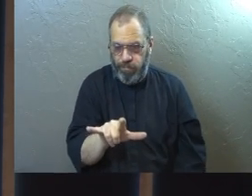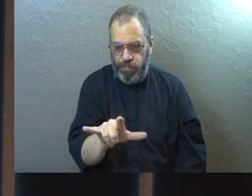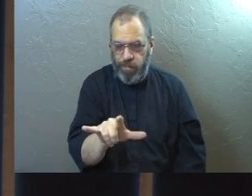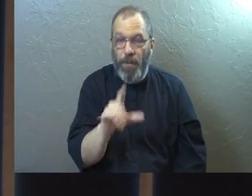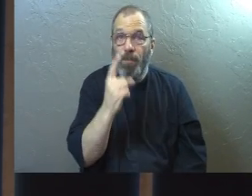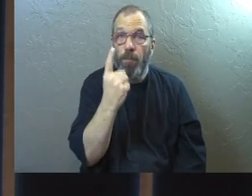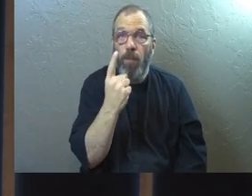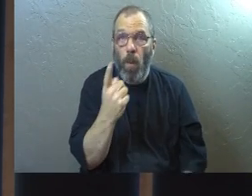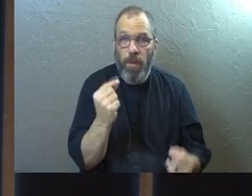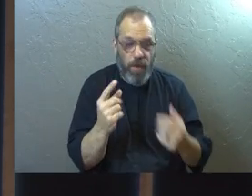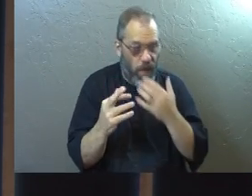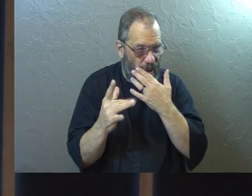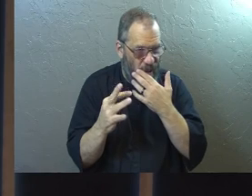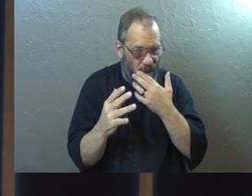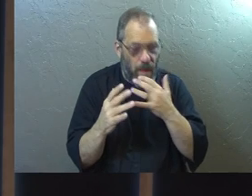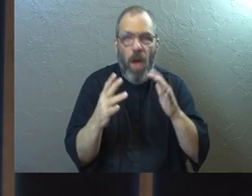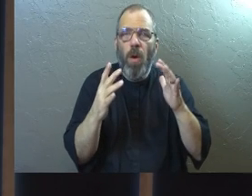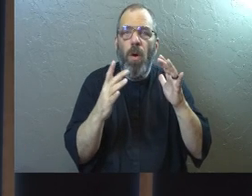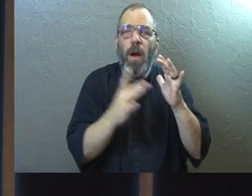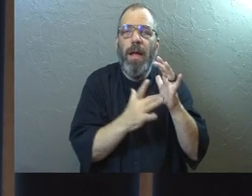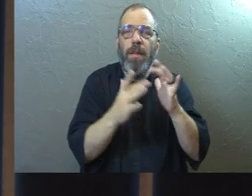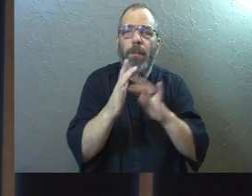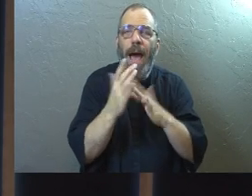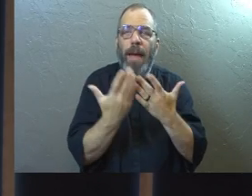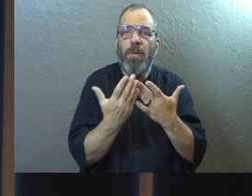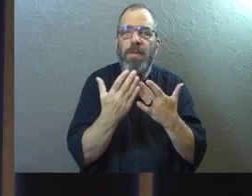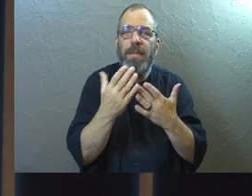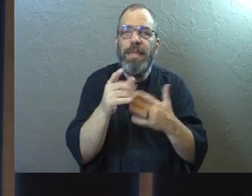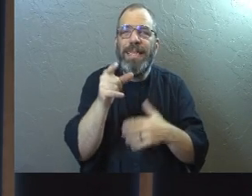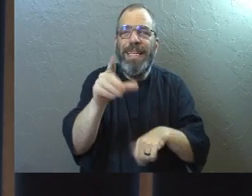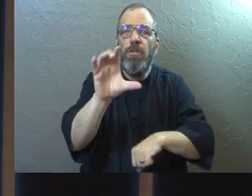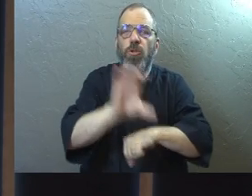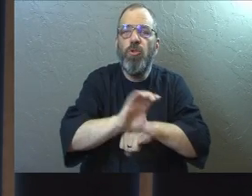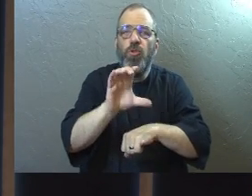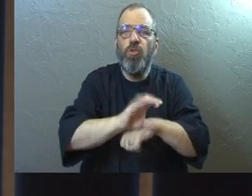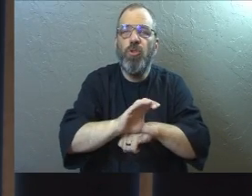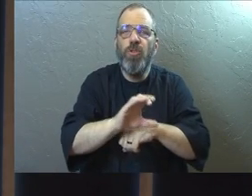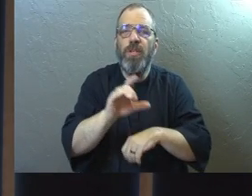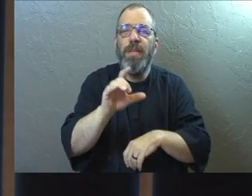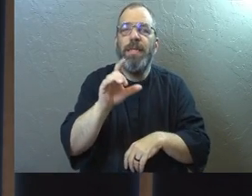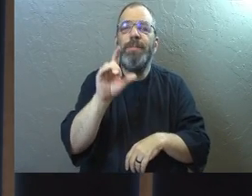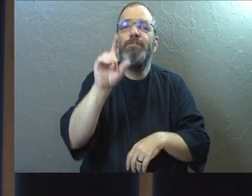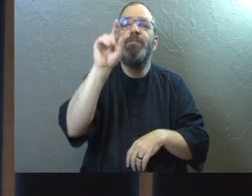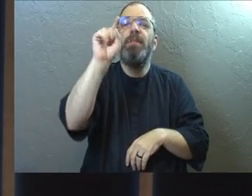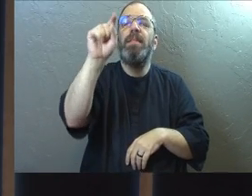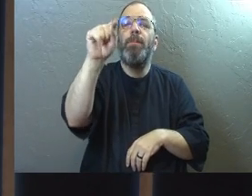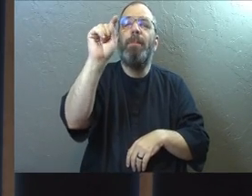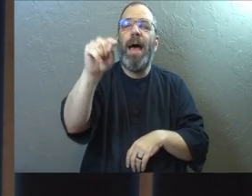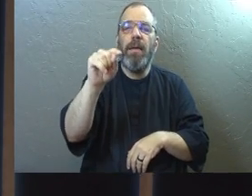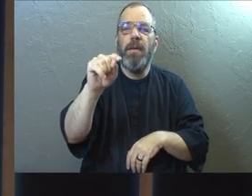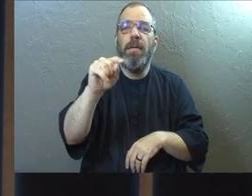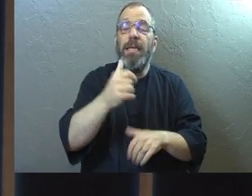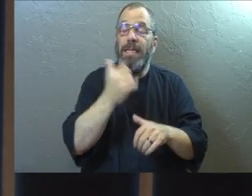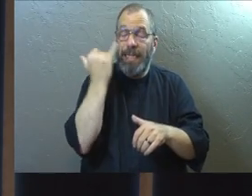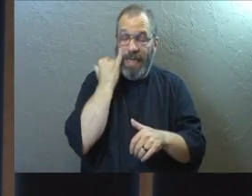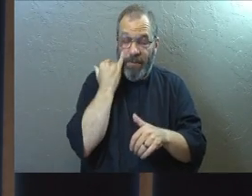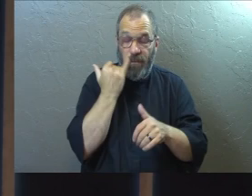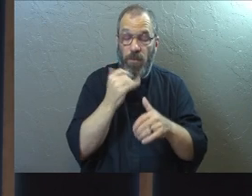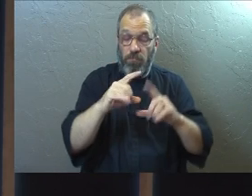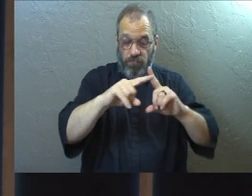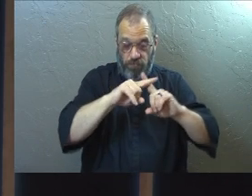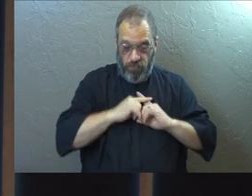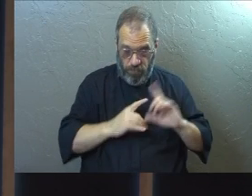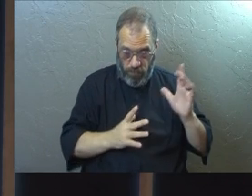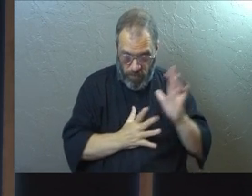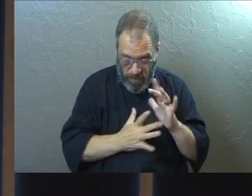One of the things that we do is we have Bibles at the back of the church. If you make a decision to follow Jesus today with your life